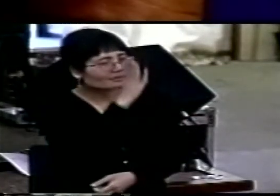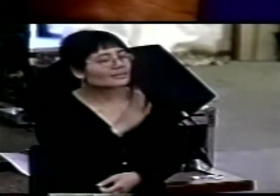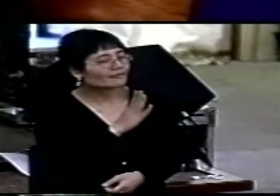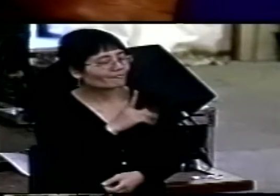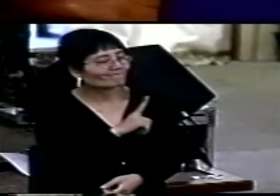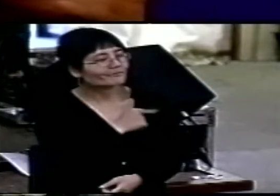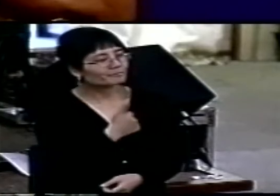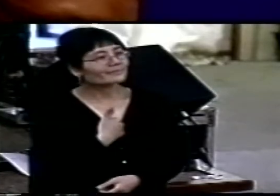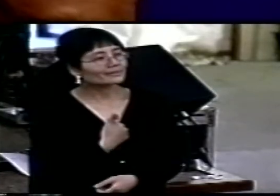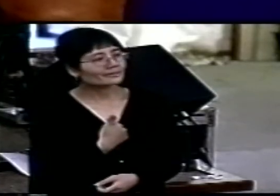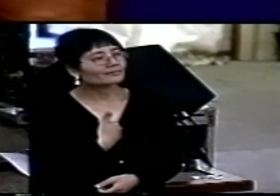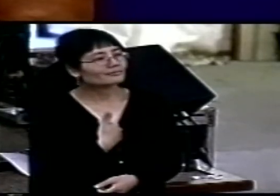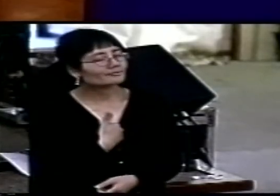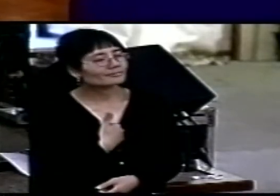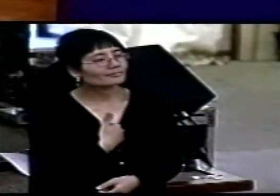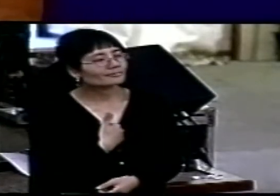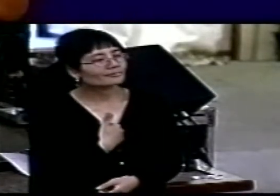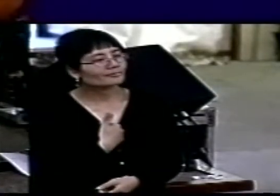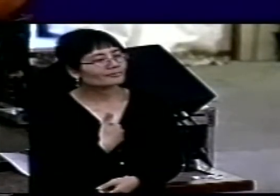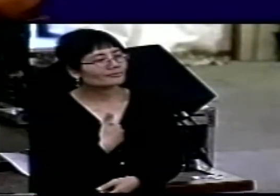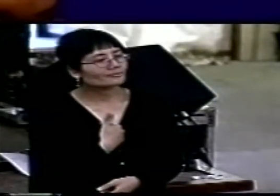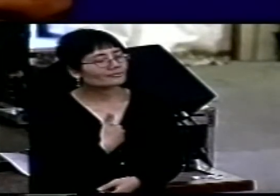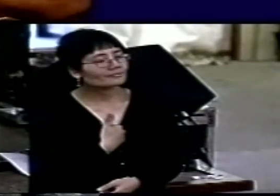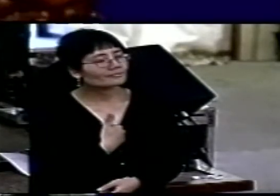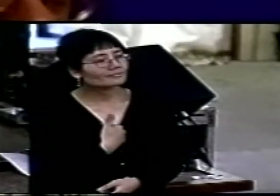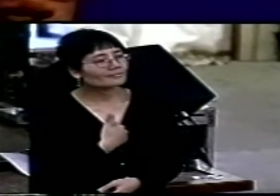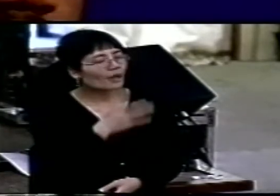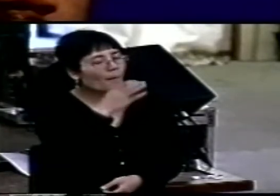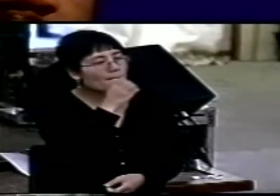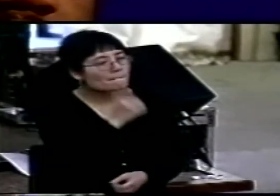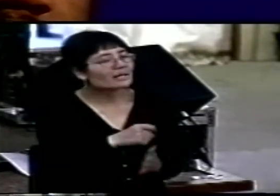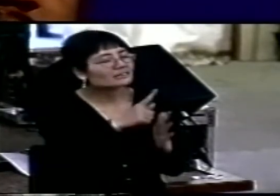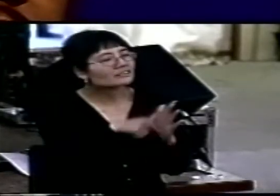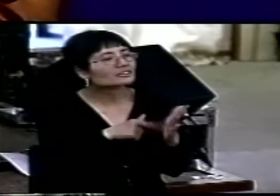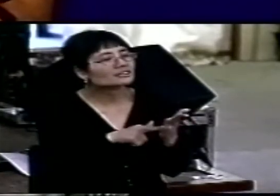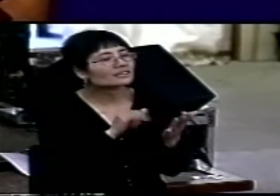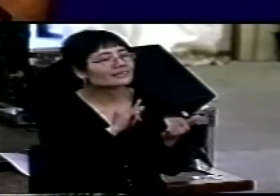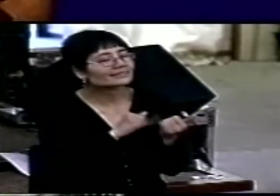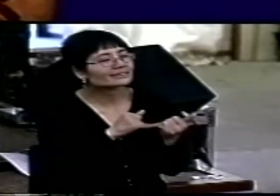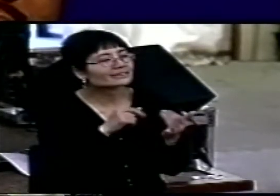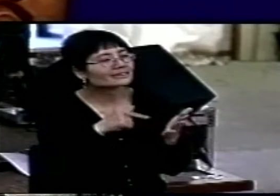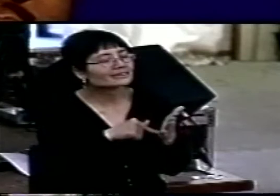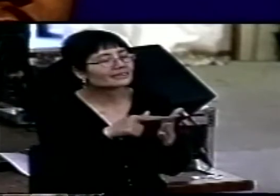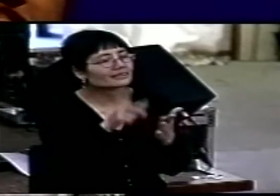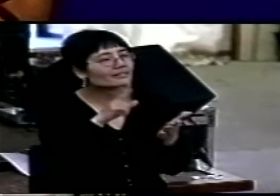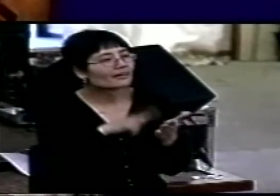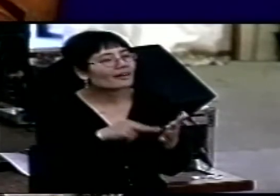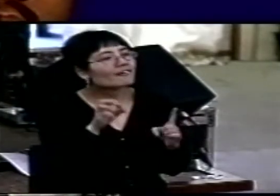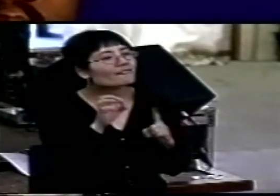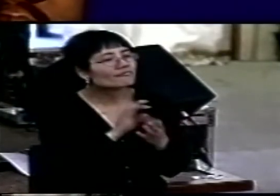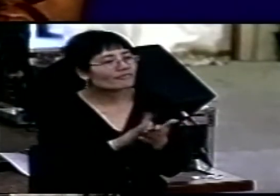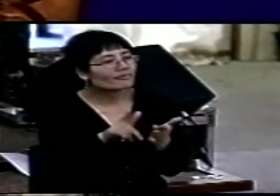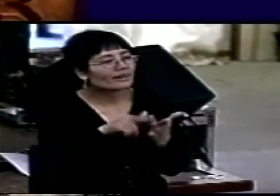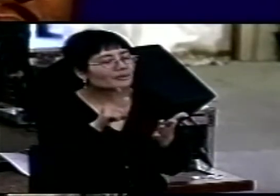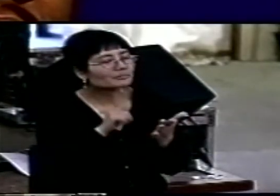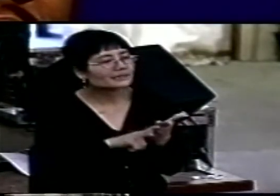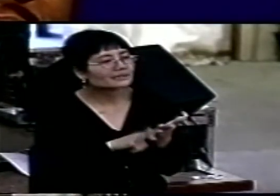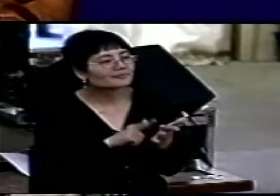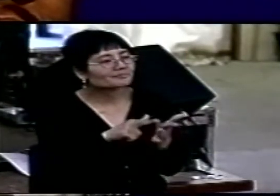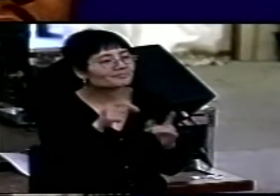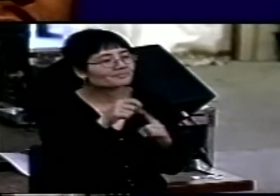early in the year. man called Justin Phillips, a great servant of God who worked with the BBC,